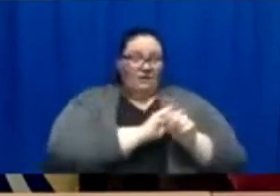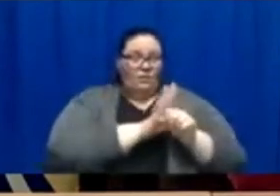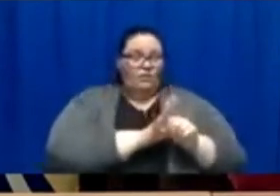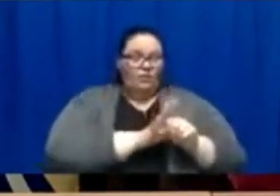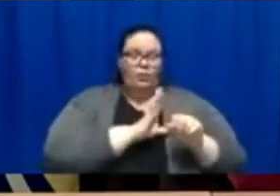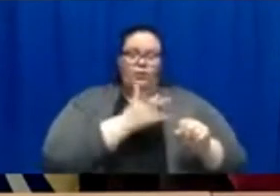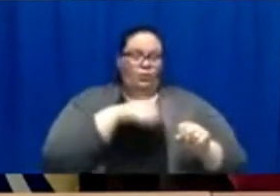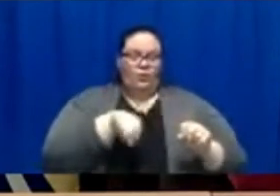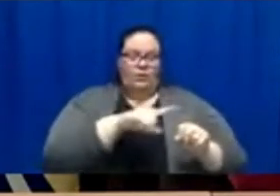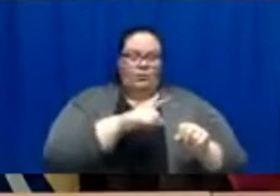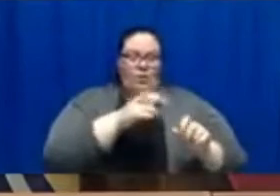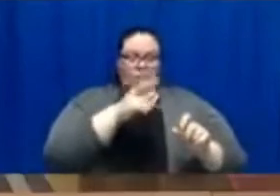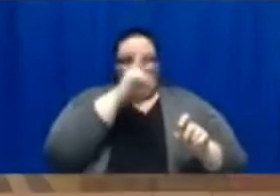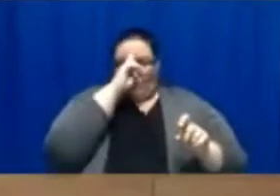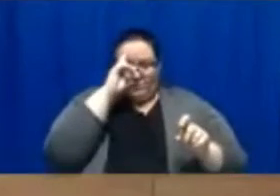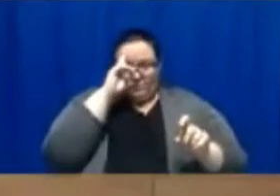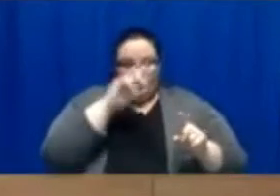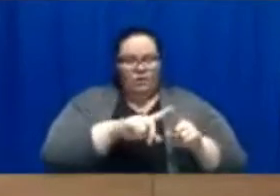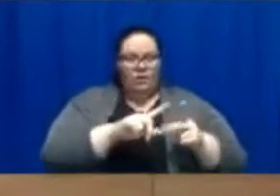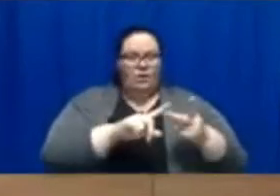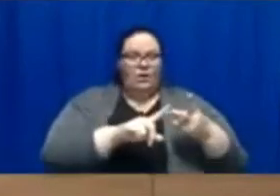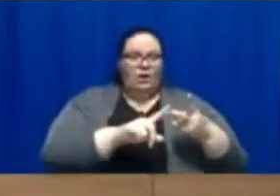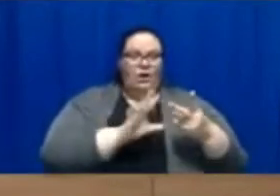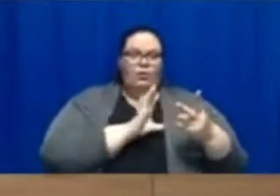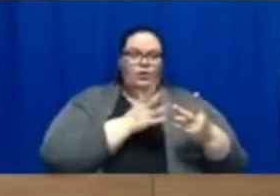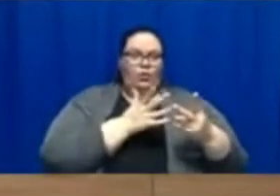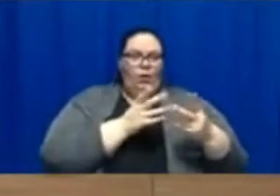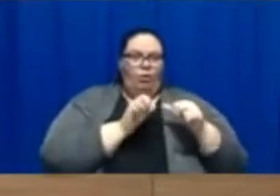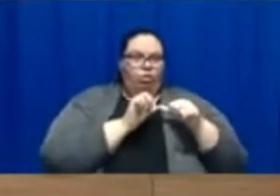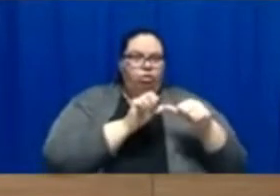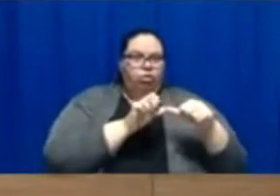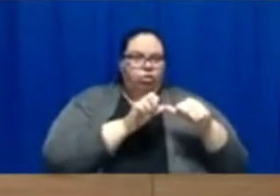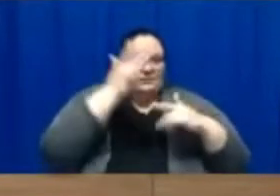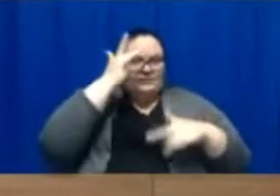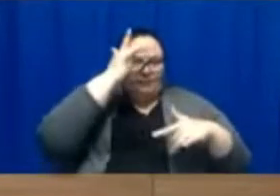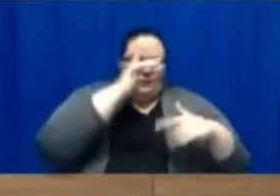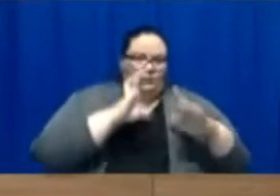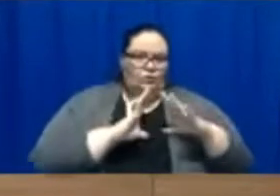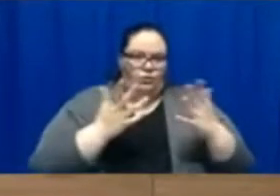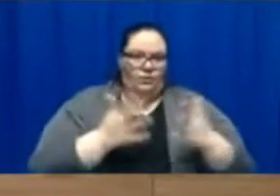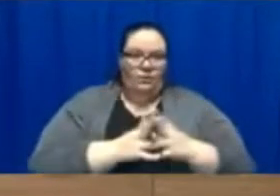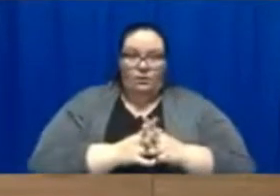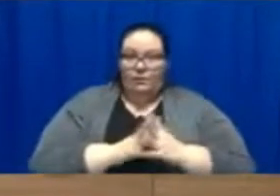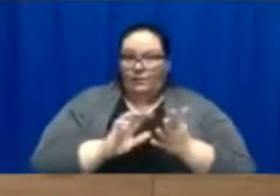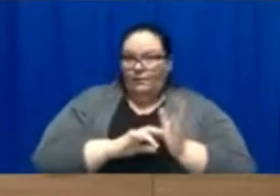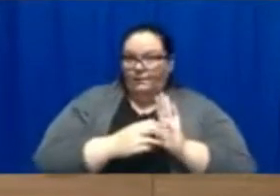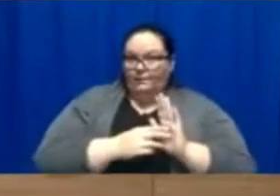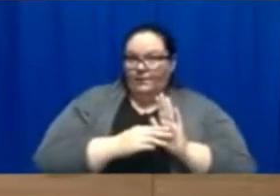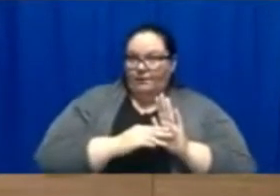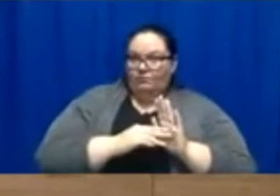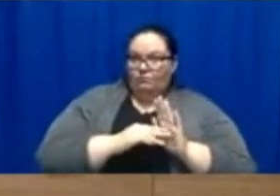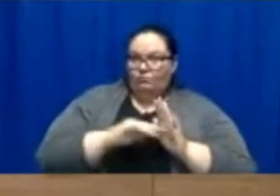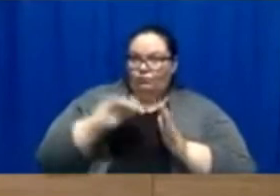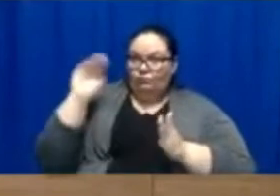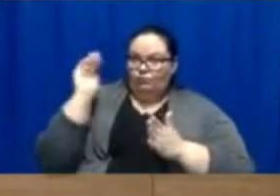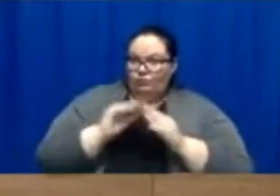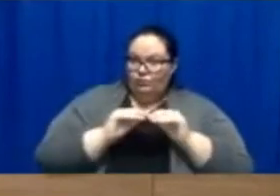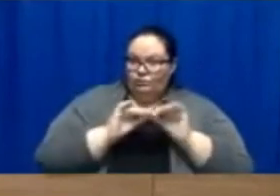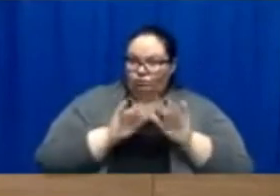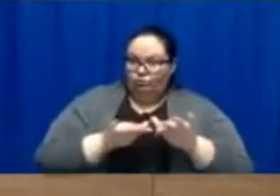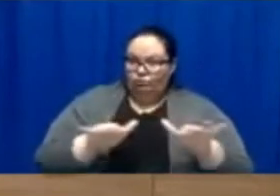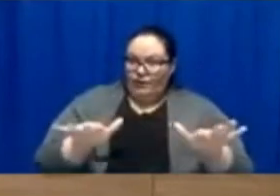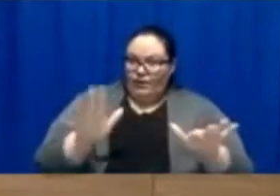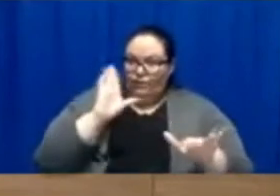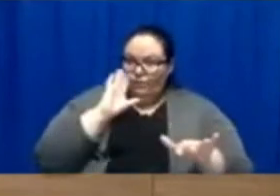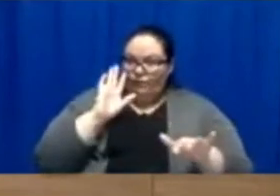MS. so protecting children would also then reduce the general population spread and hospitalization numbers,